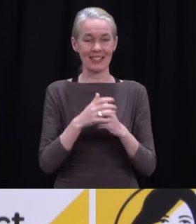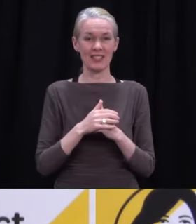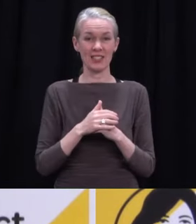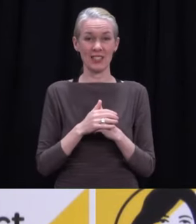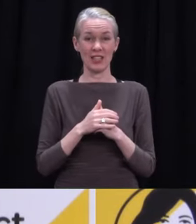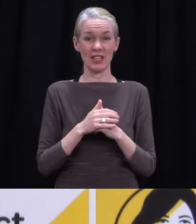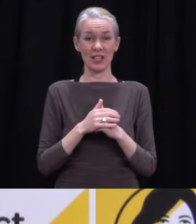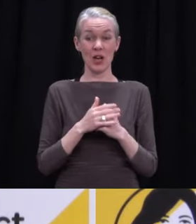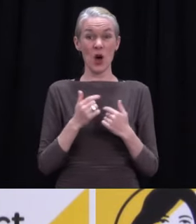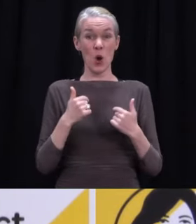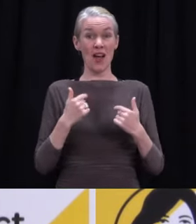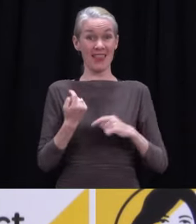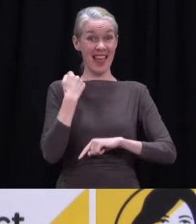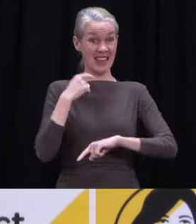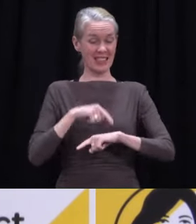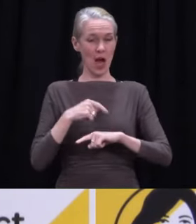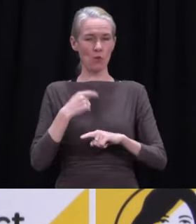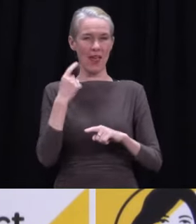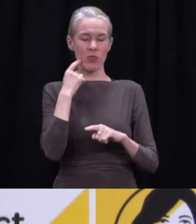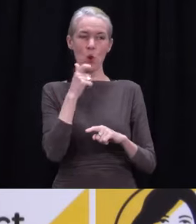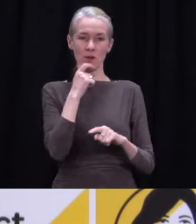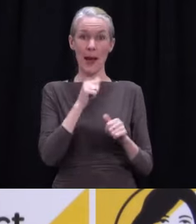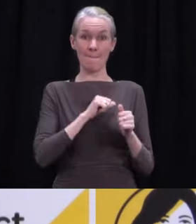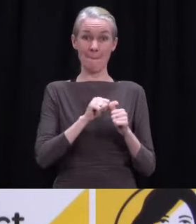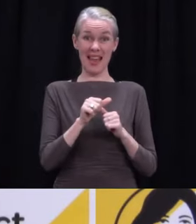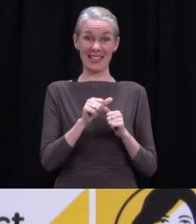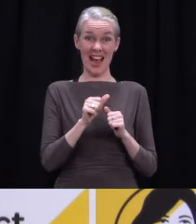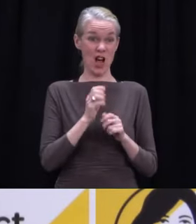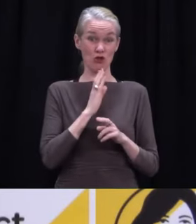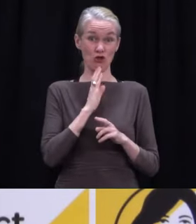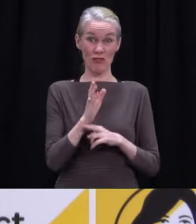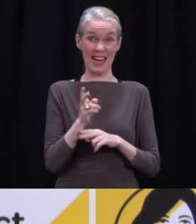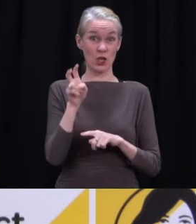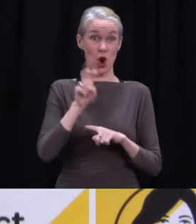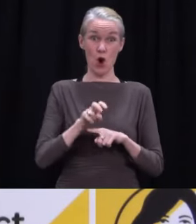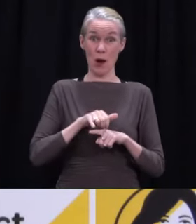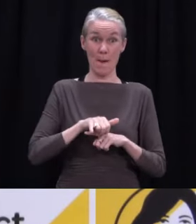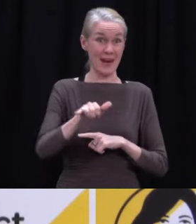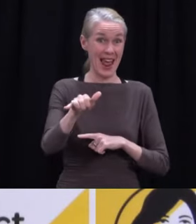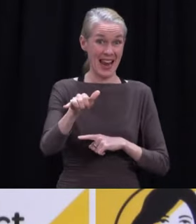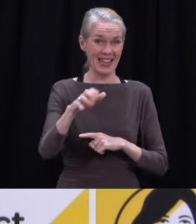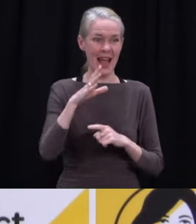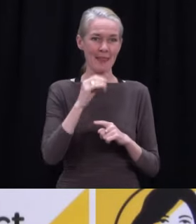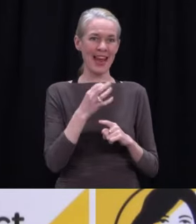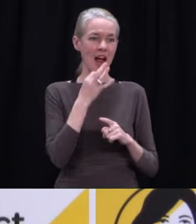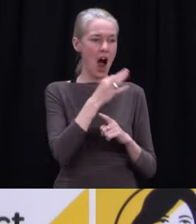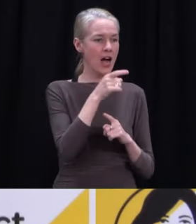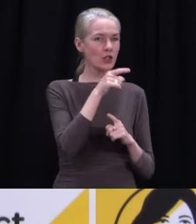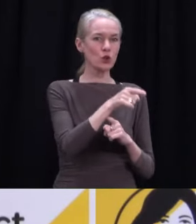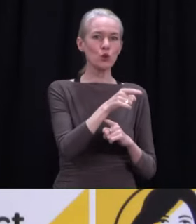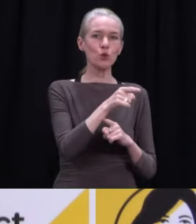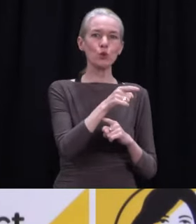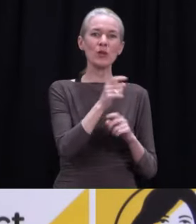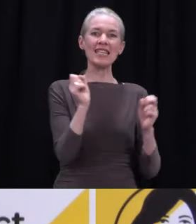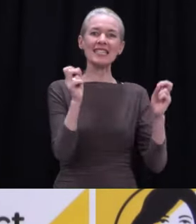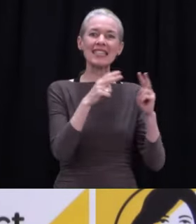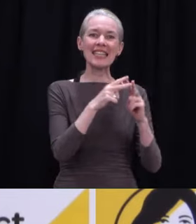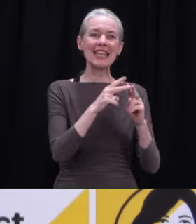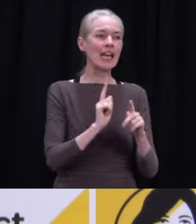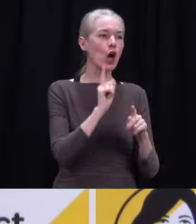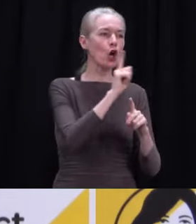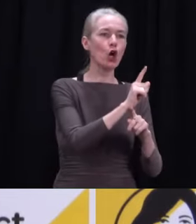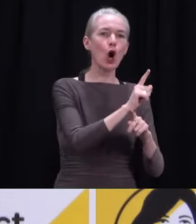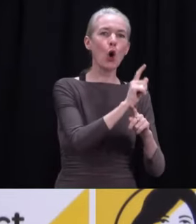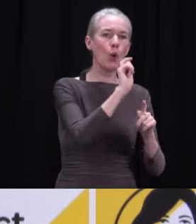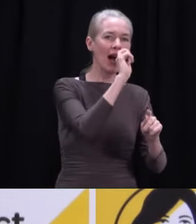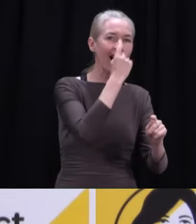for a pre-departure test rather than having them isolate as they had been at home for a couple of weeks because Sydney was in lockdown and then